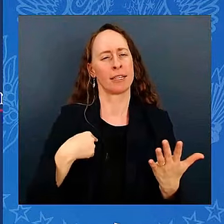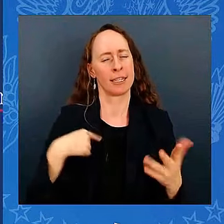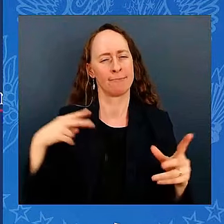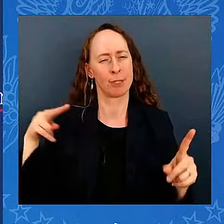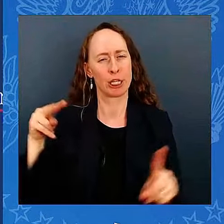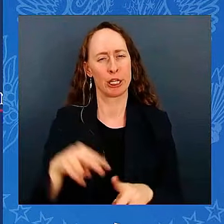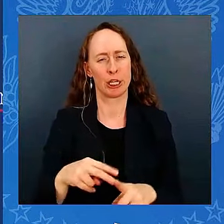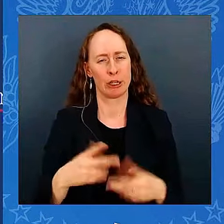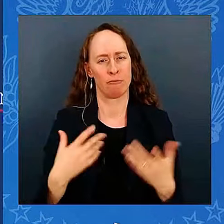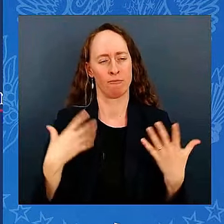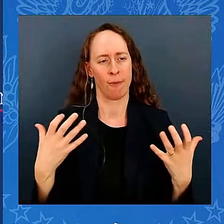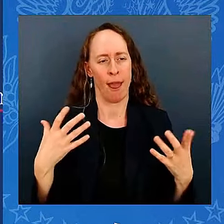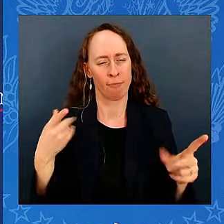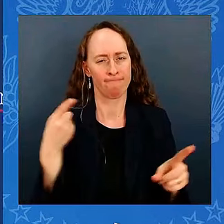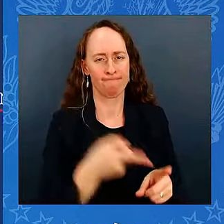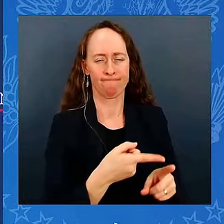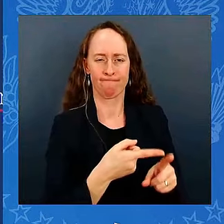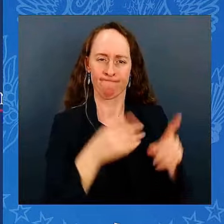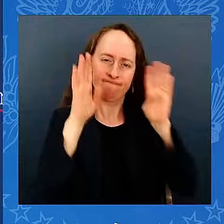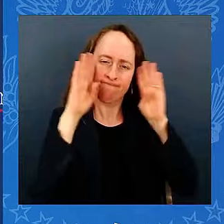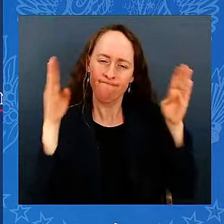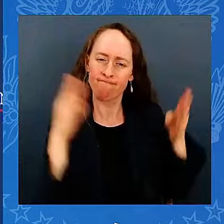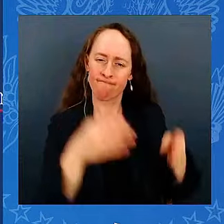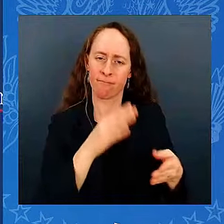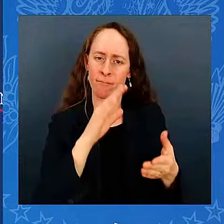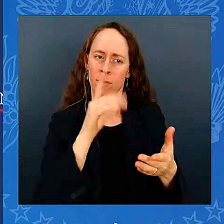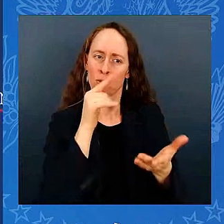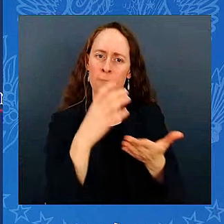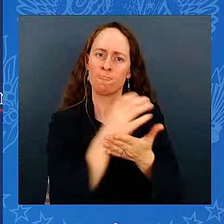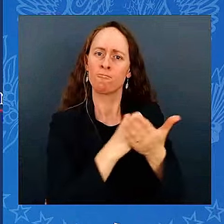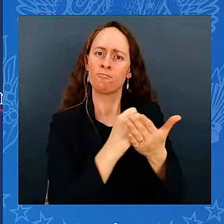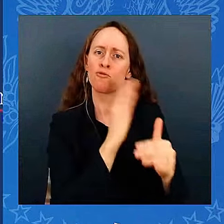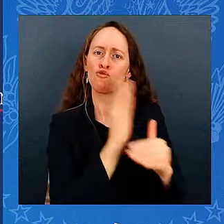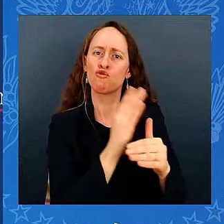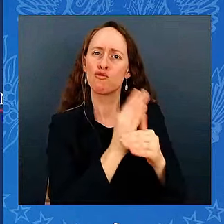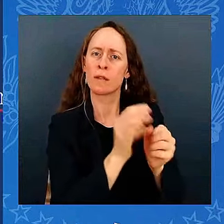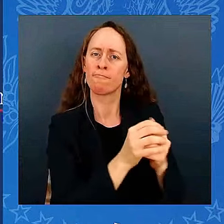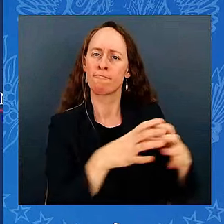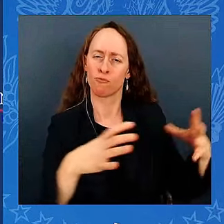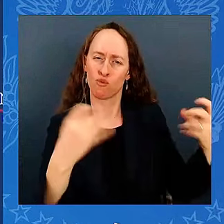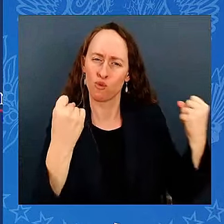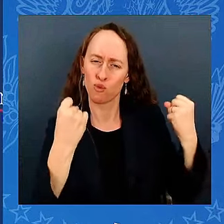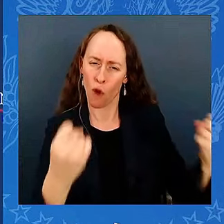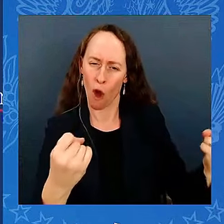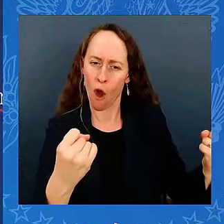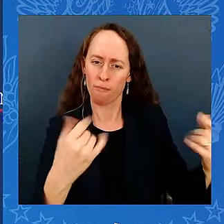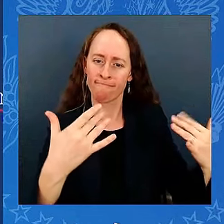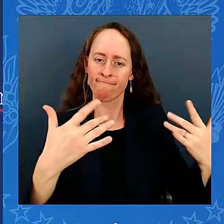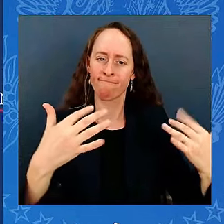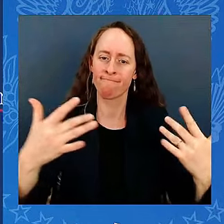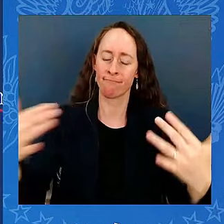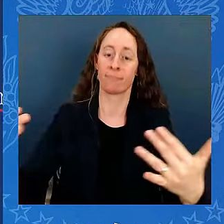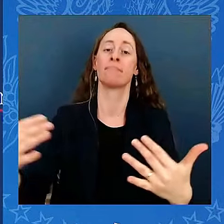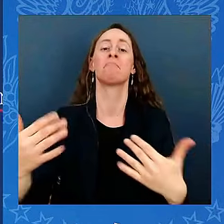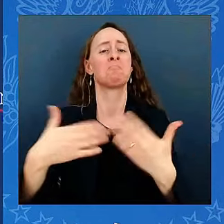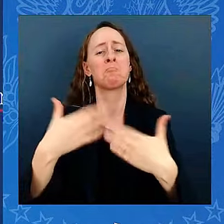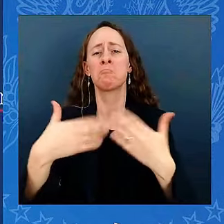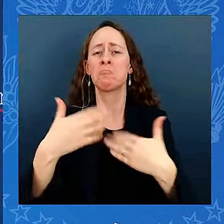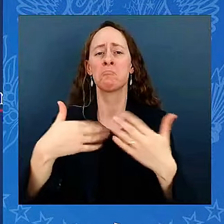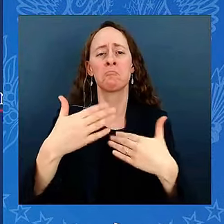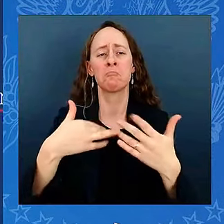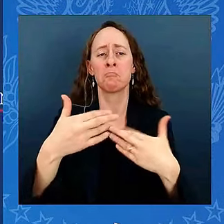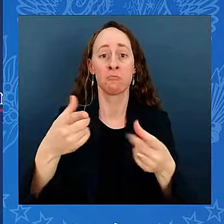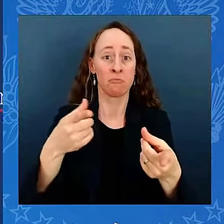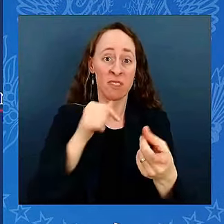I promised to be president of all Americans whether they voted for me or not. And I kept that promise, making a lot of Democrats very angry,